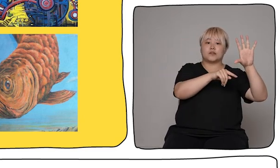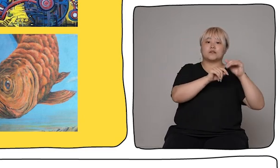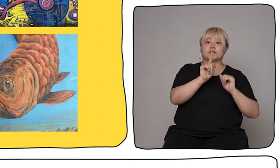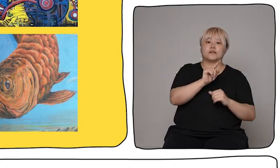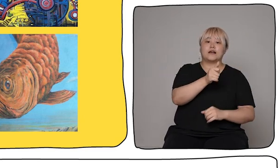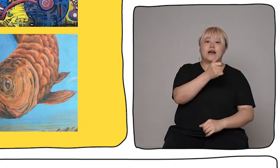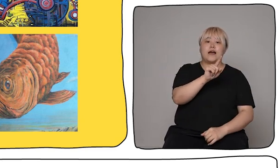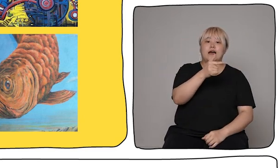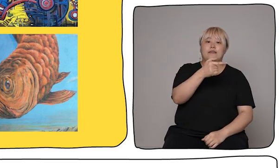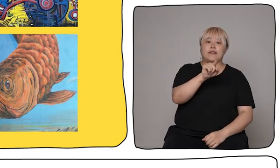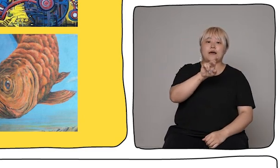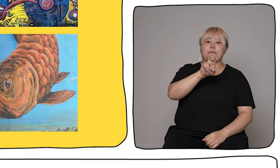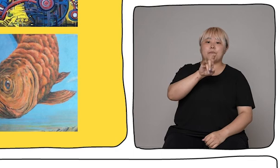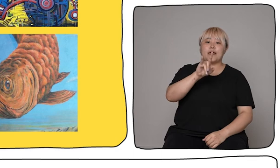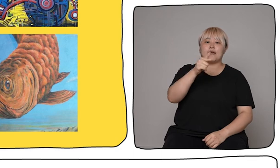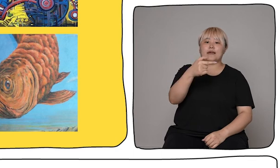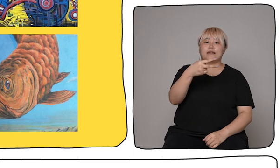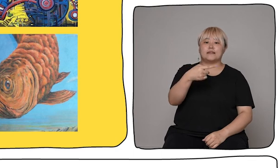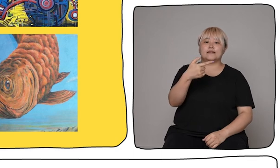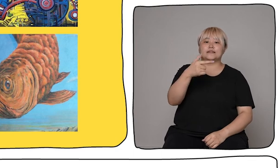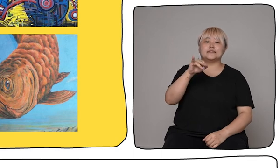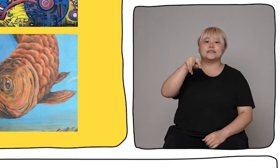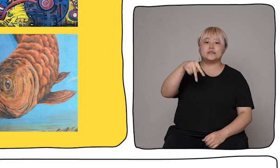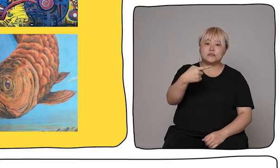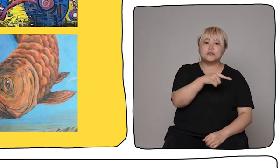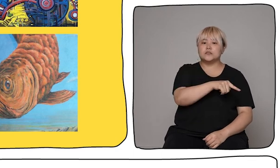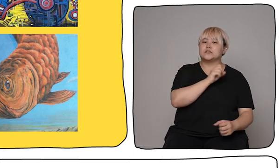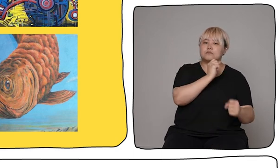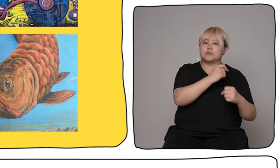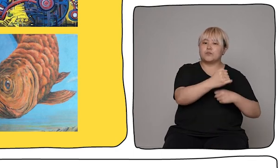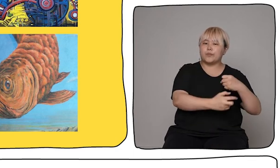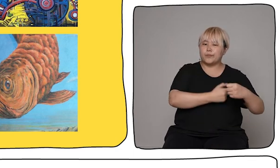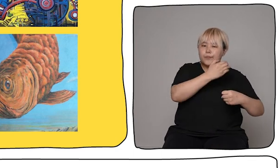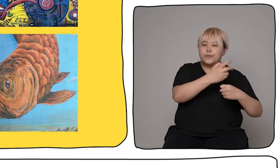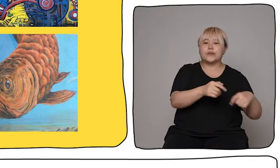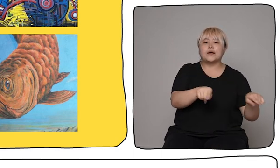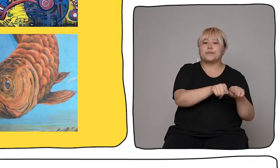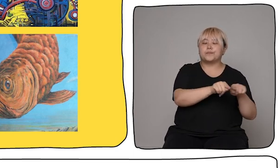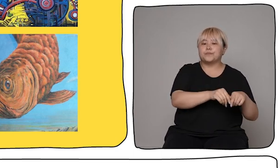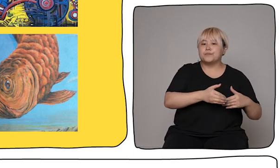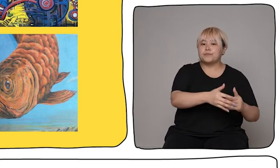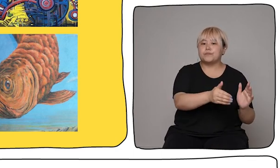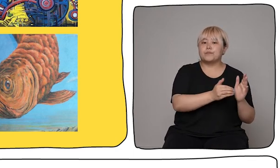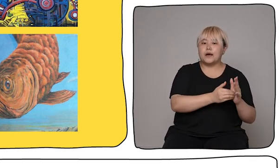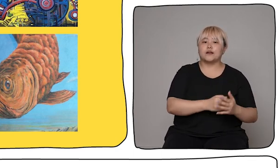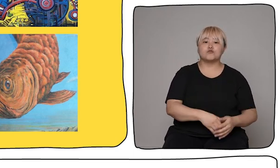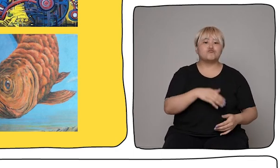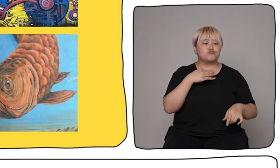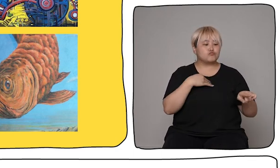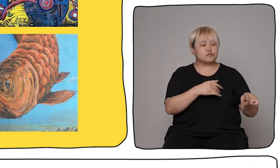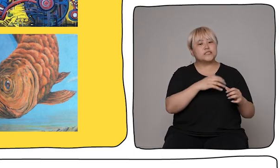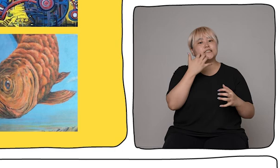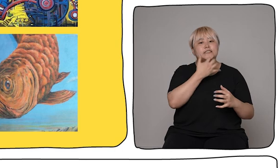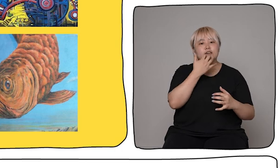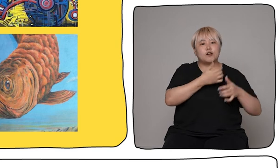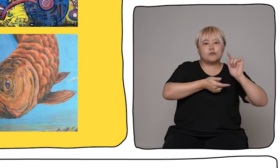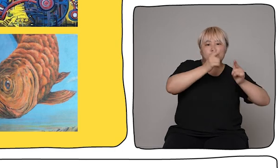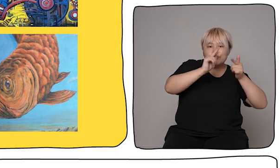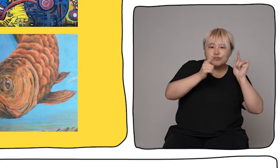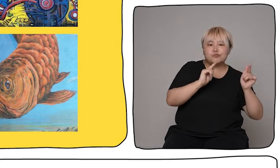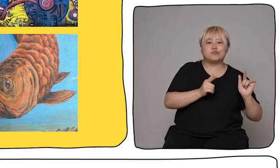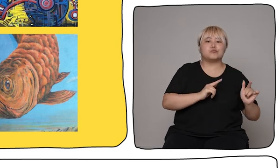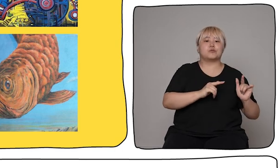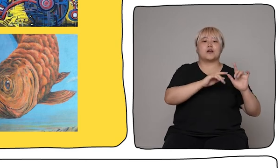for, working with for a number of years, was involved in my first Dada Fest, and I'm a big fan of her, colourful